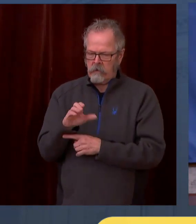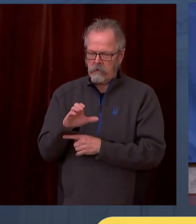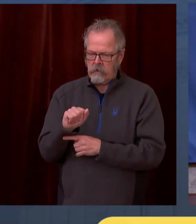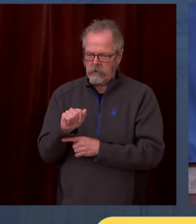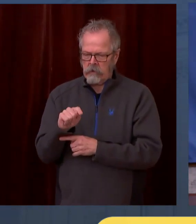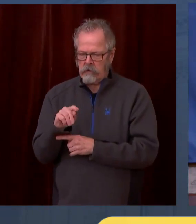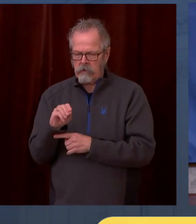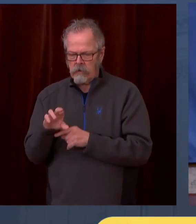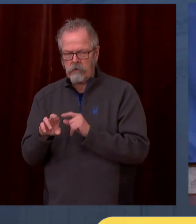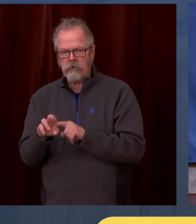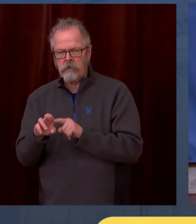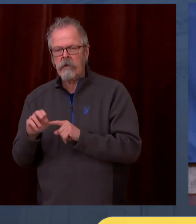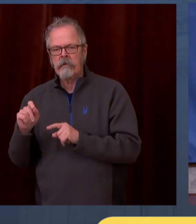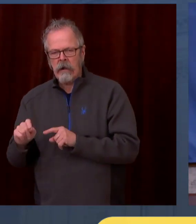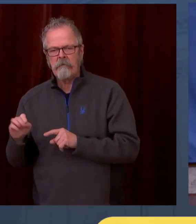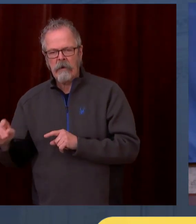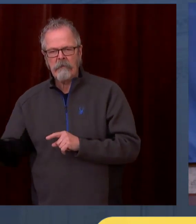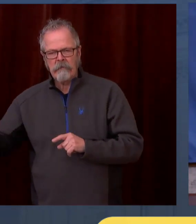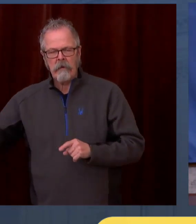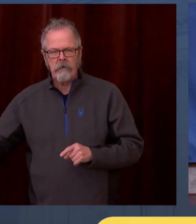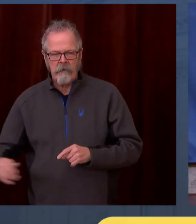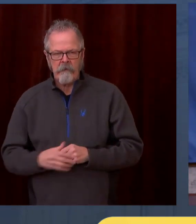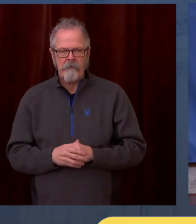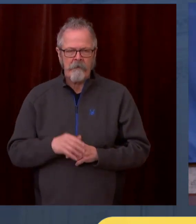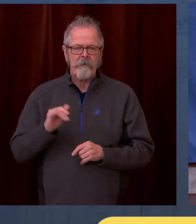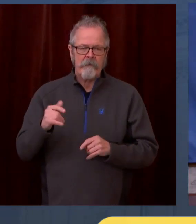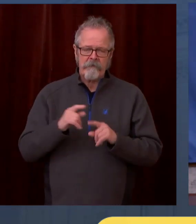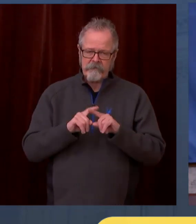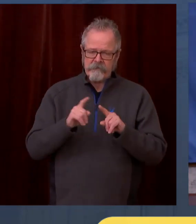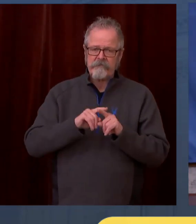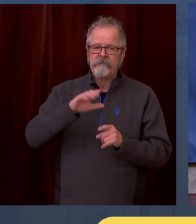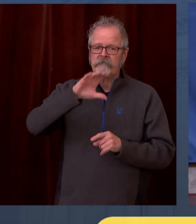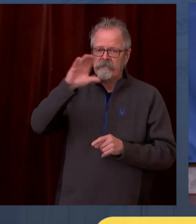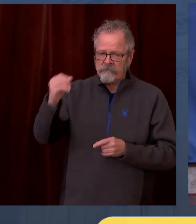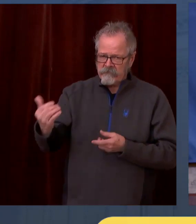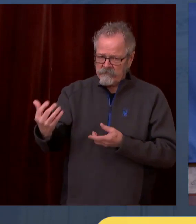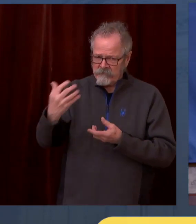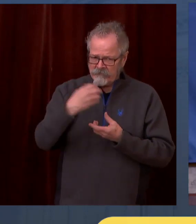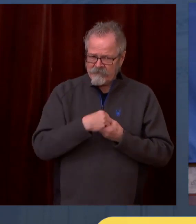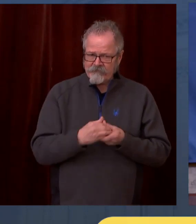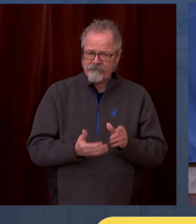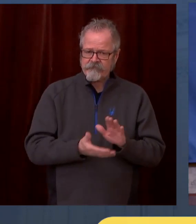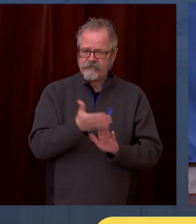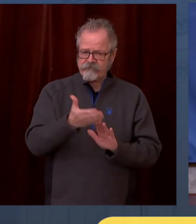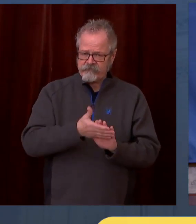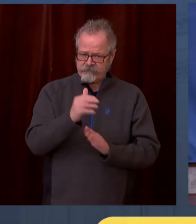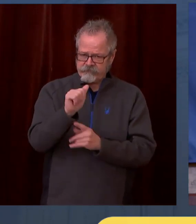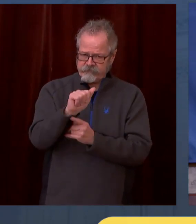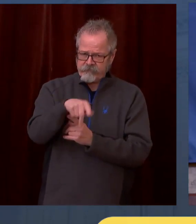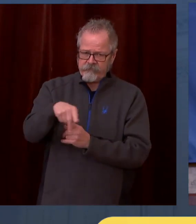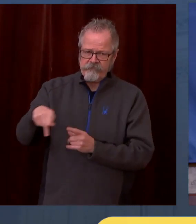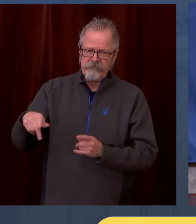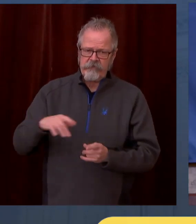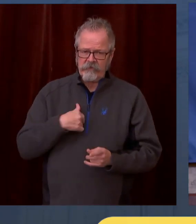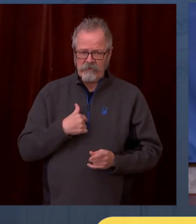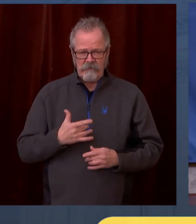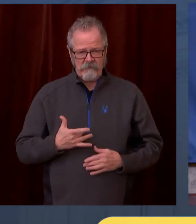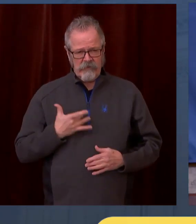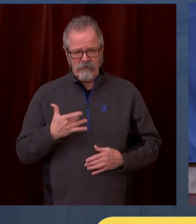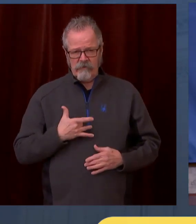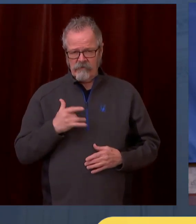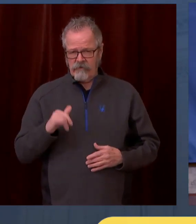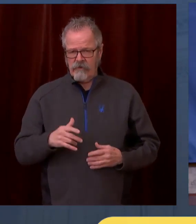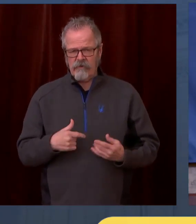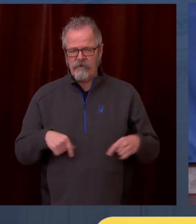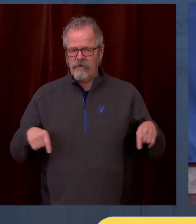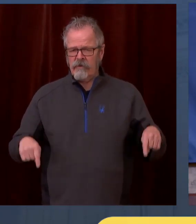this app. We think it is one of the leading approaches of the states on how to ease people's access